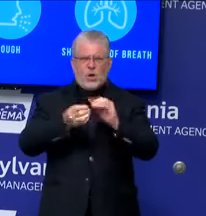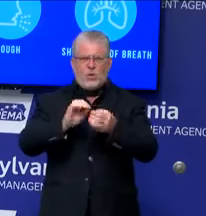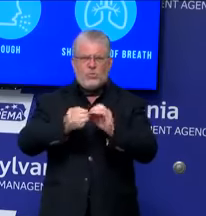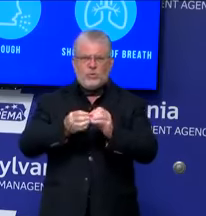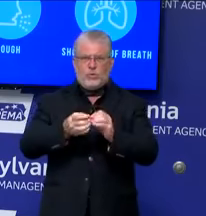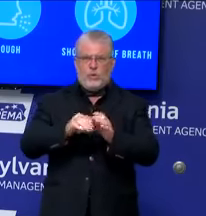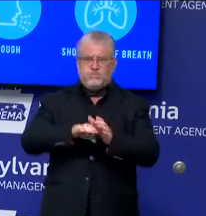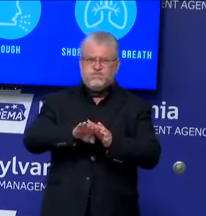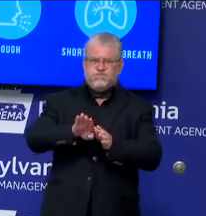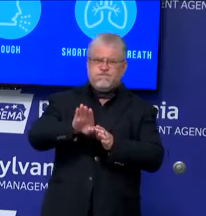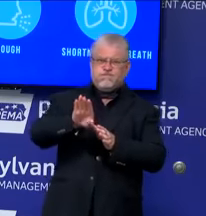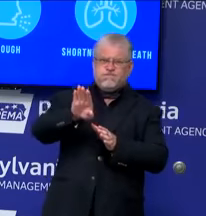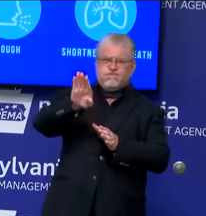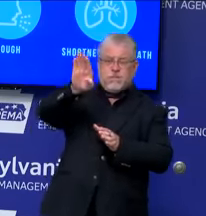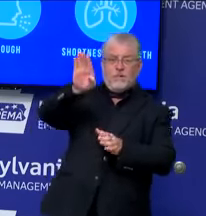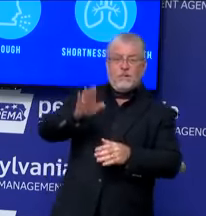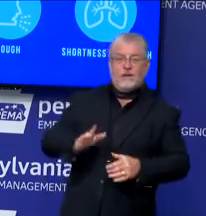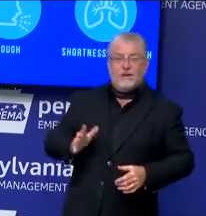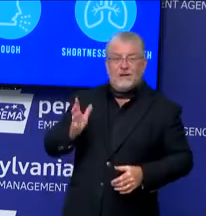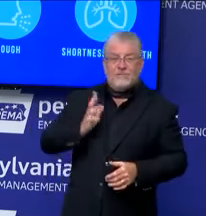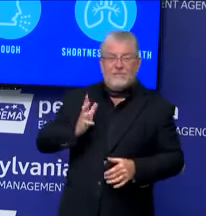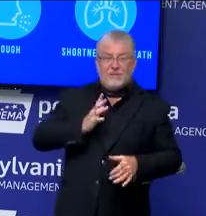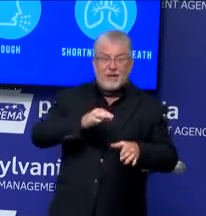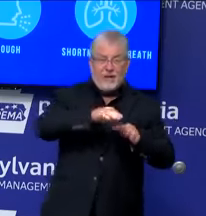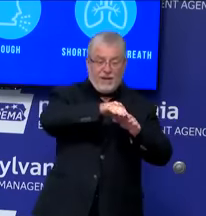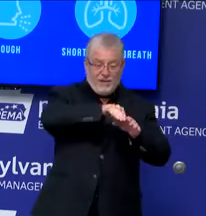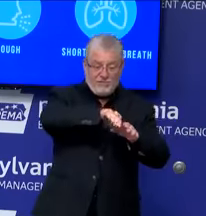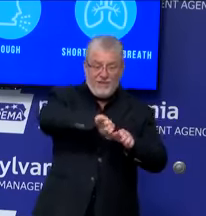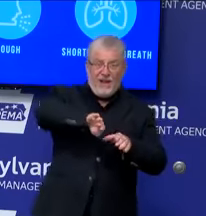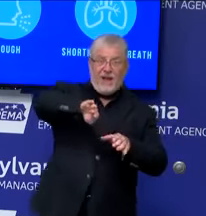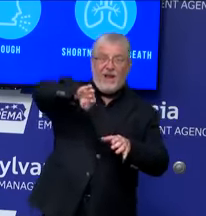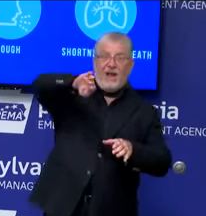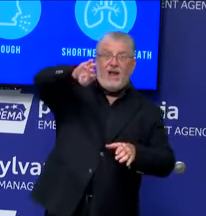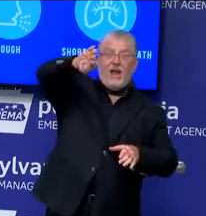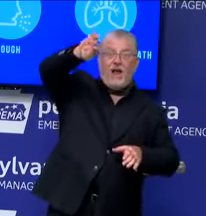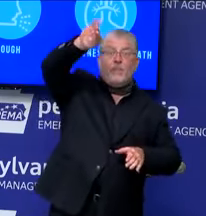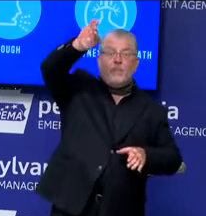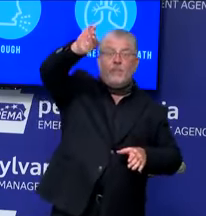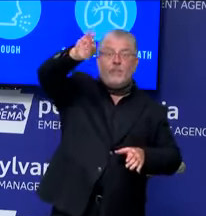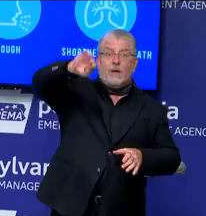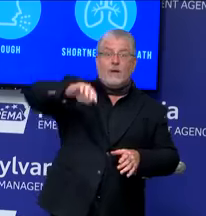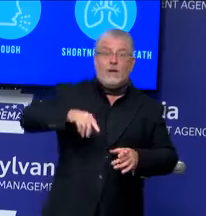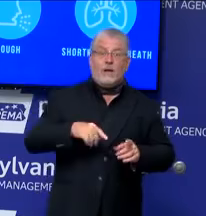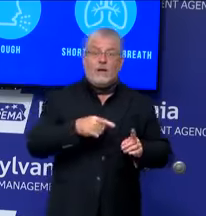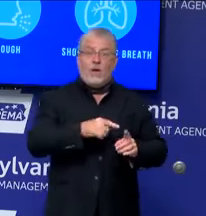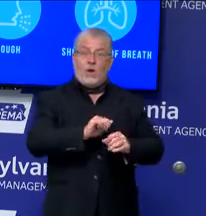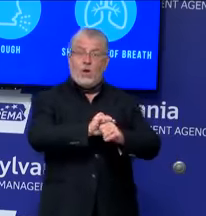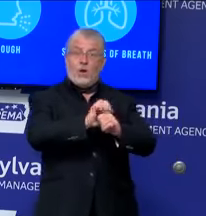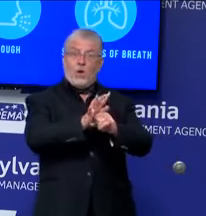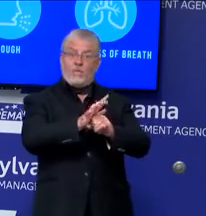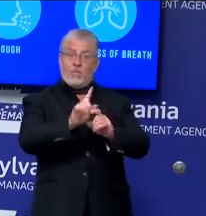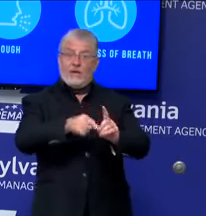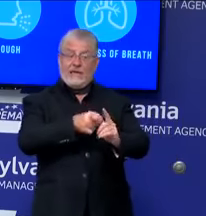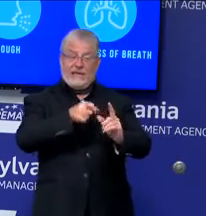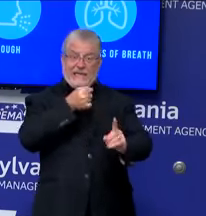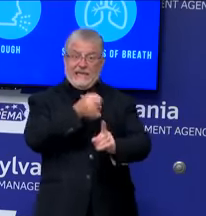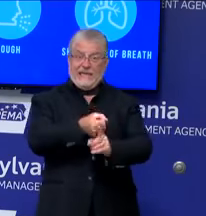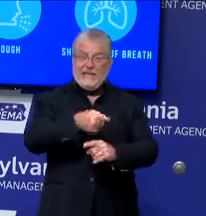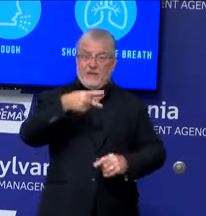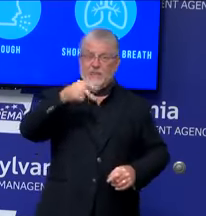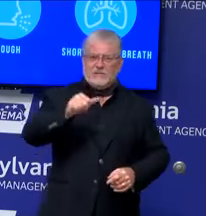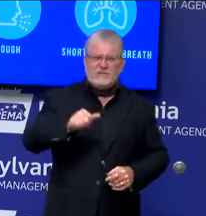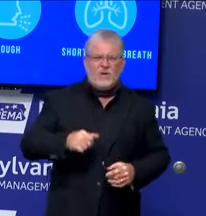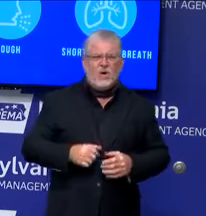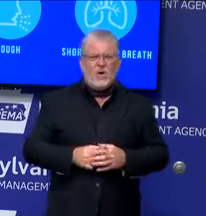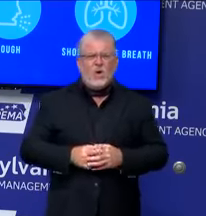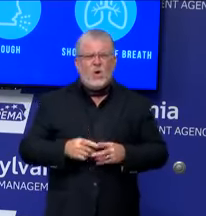extremely large. And then the impact of COVID-19 in Pennsylvania. So I think that people are stressed. I have